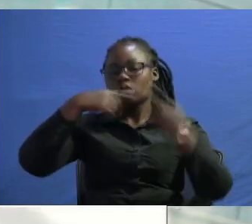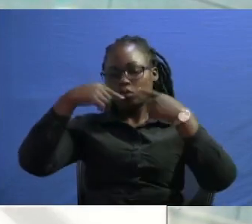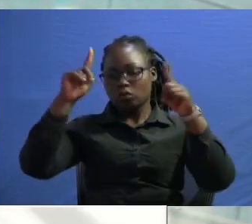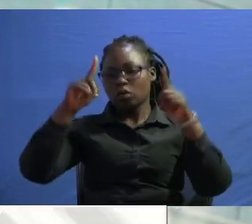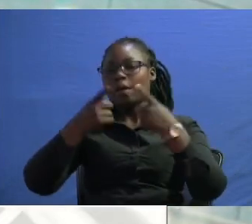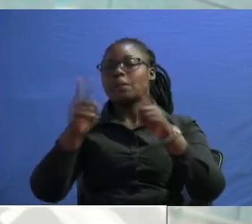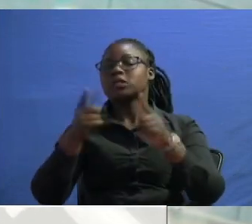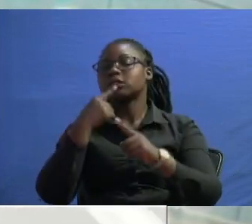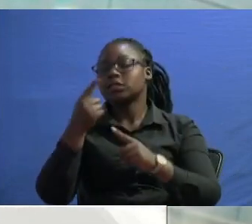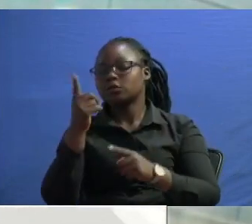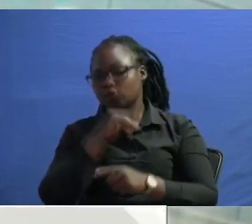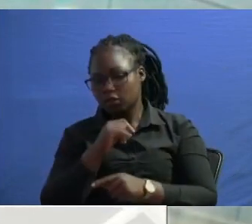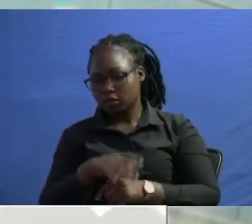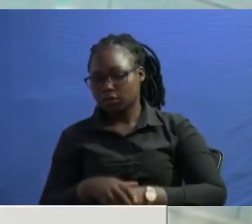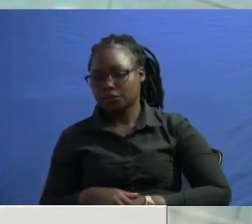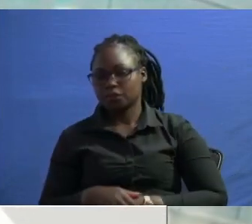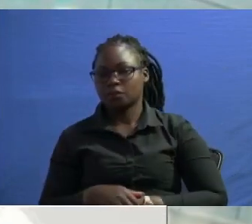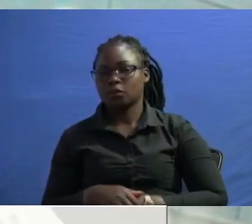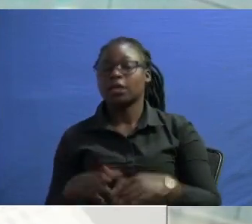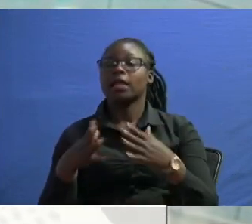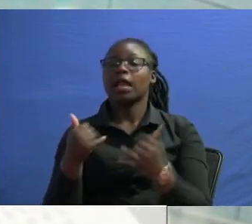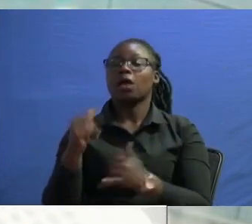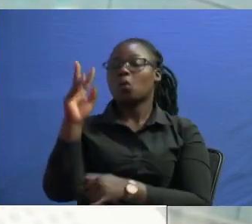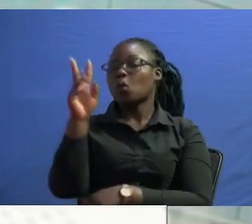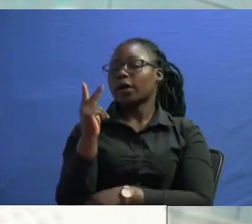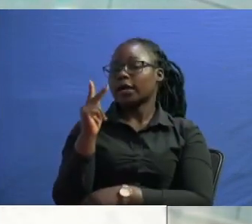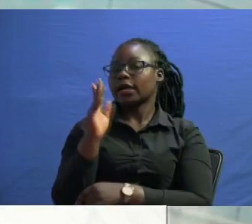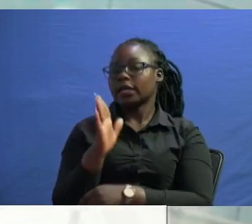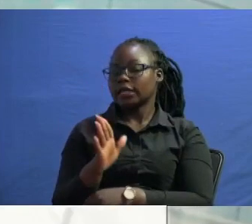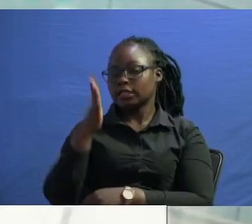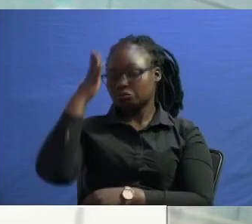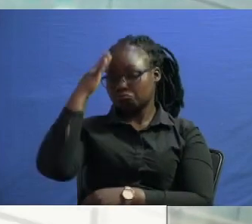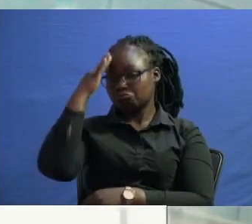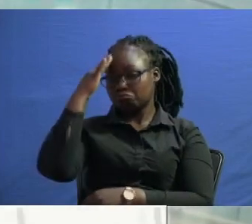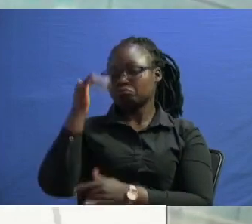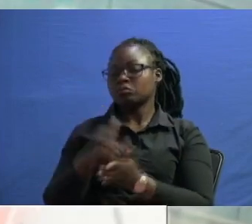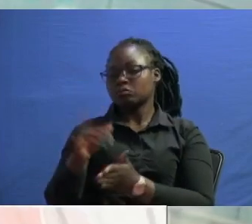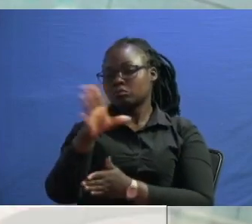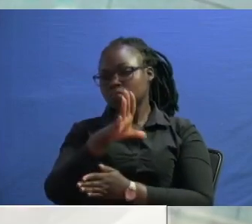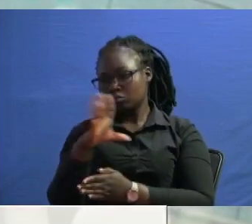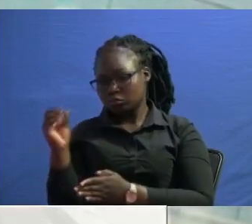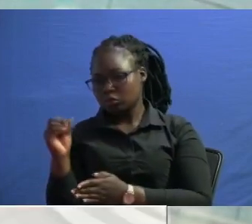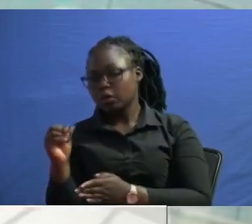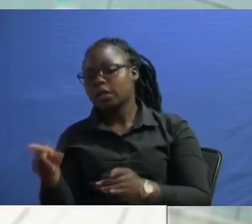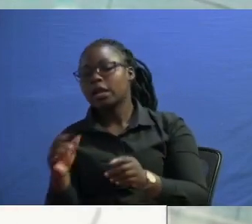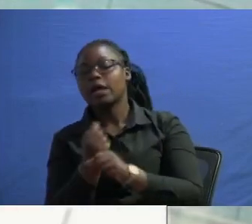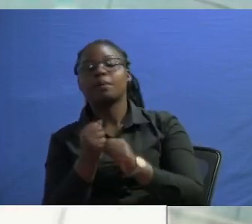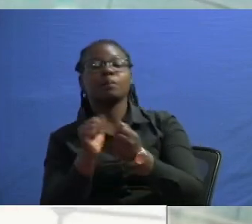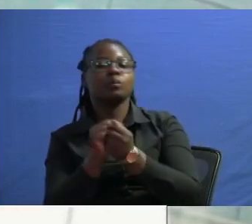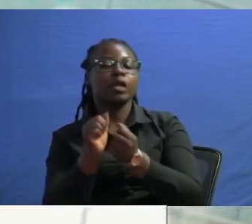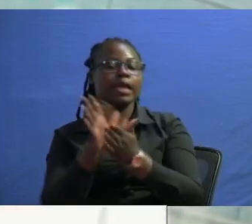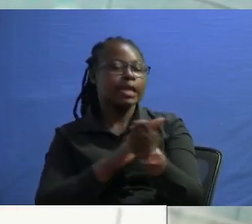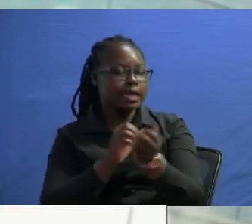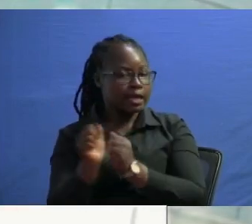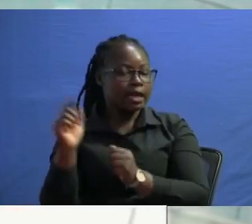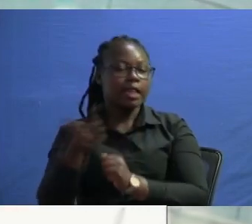by ibc and therefore kenyans uh knew that they went and made a determination the only thing is that